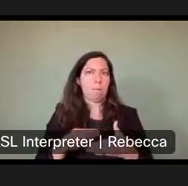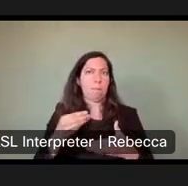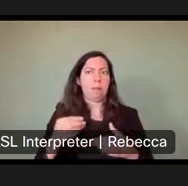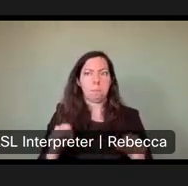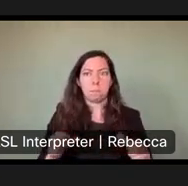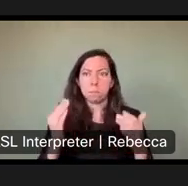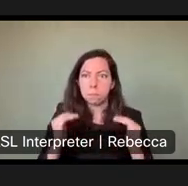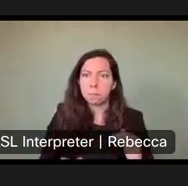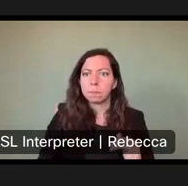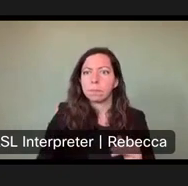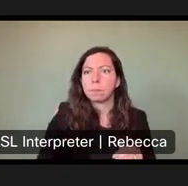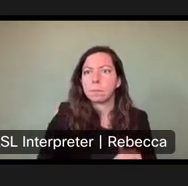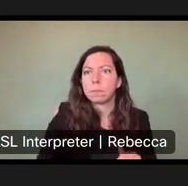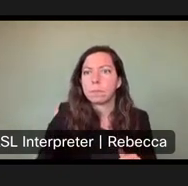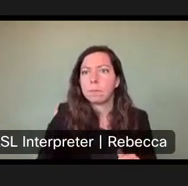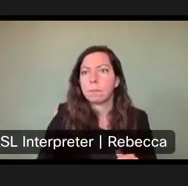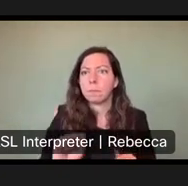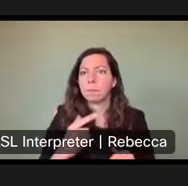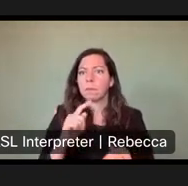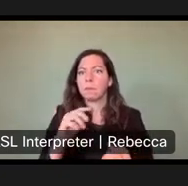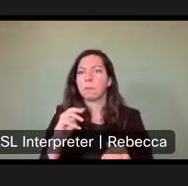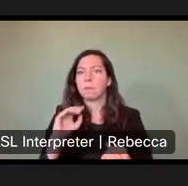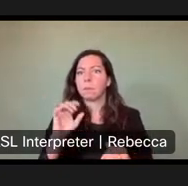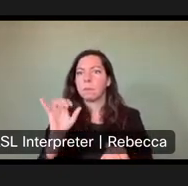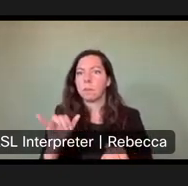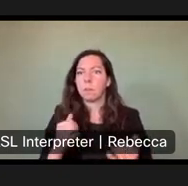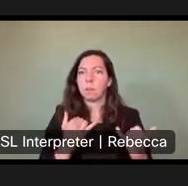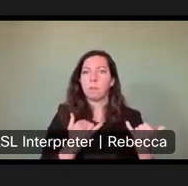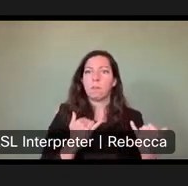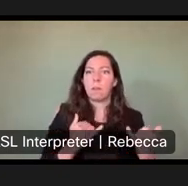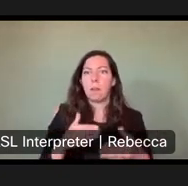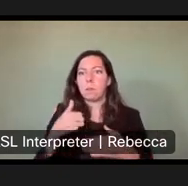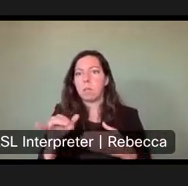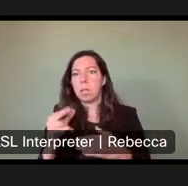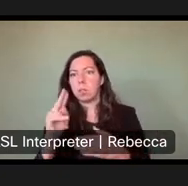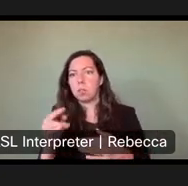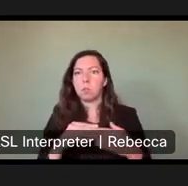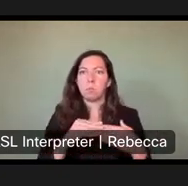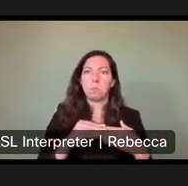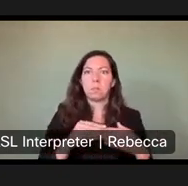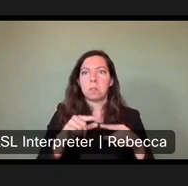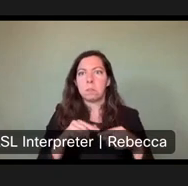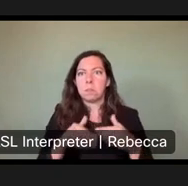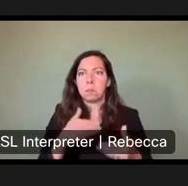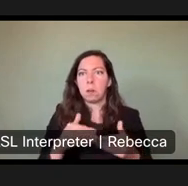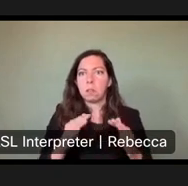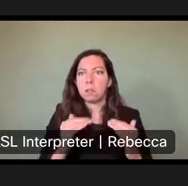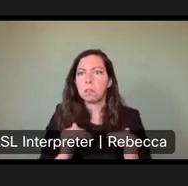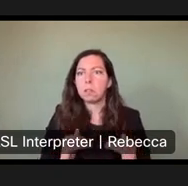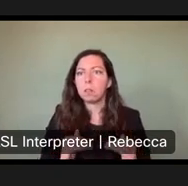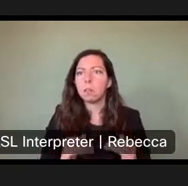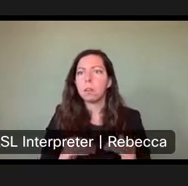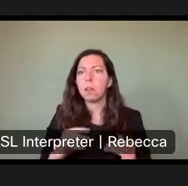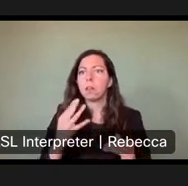Sergeant McKay says at this time end of June, um, there again, it depends on how this process goes. Michael said, I looked through the